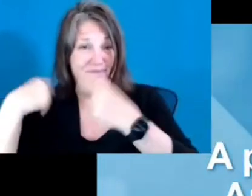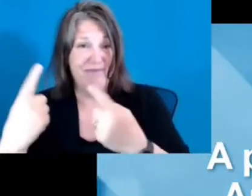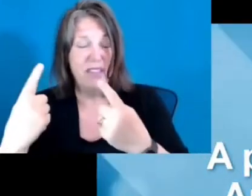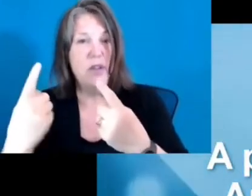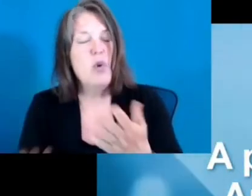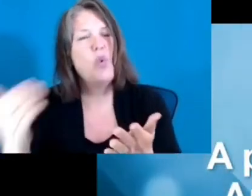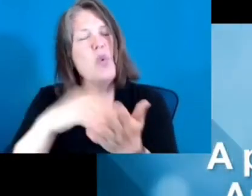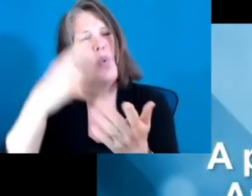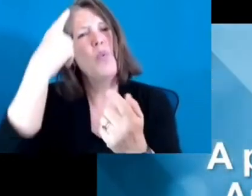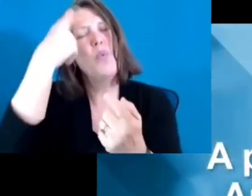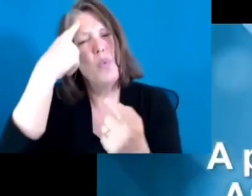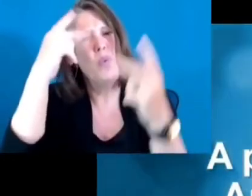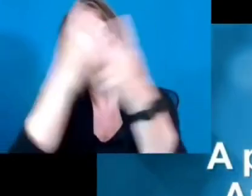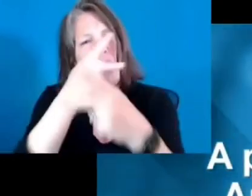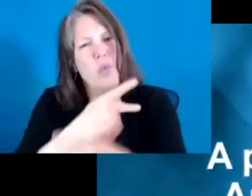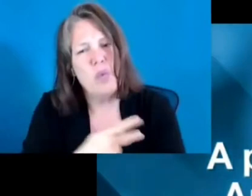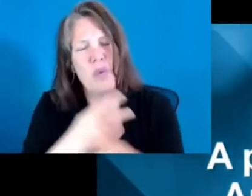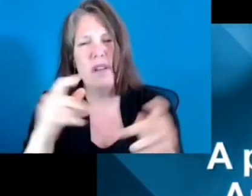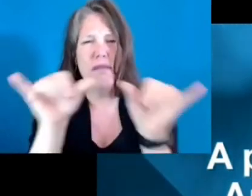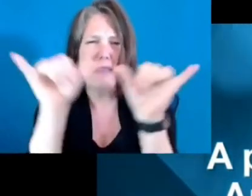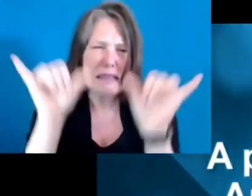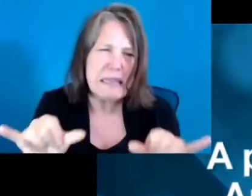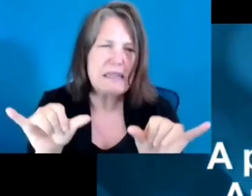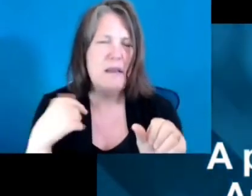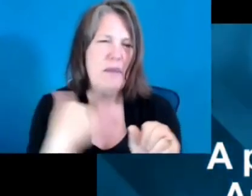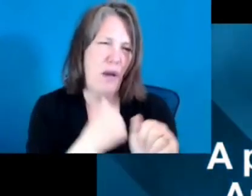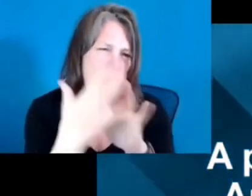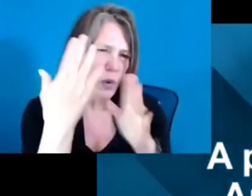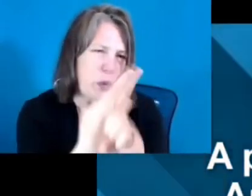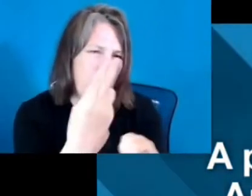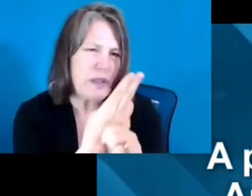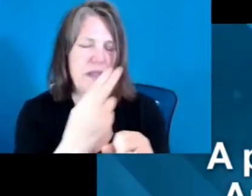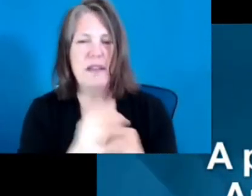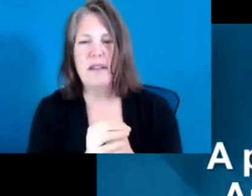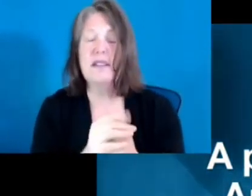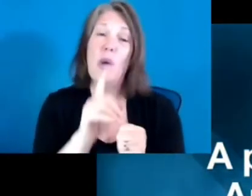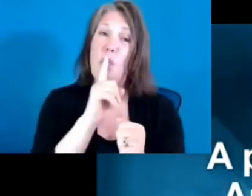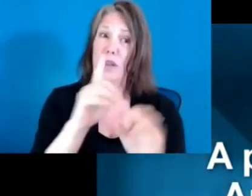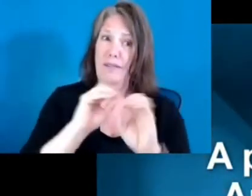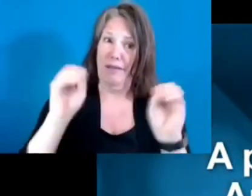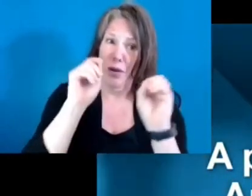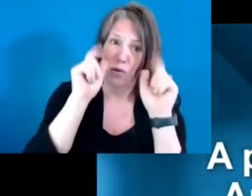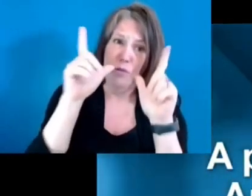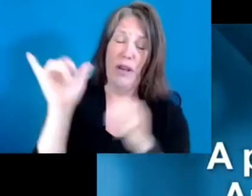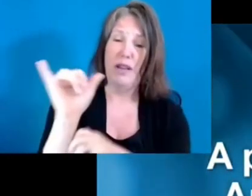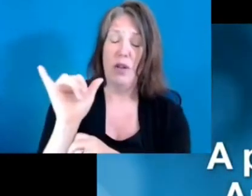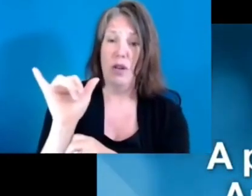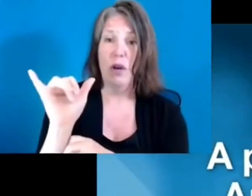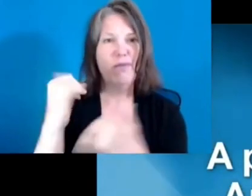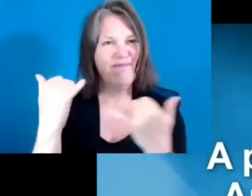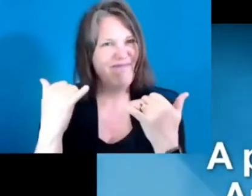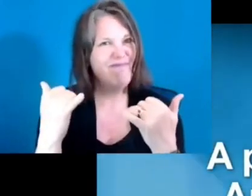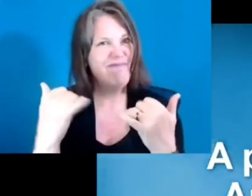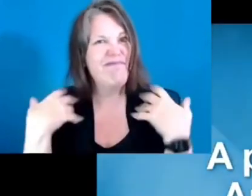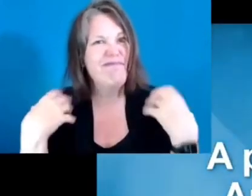surprise to you that we are facing a public health crisis. We're facing, of course, an associated economic crisis,